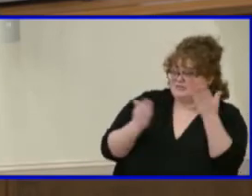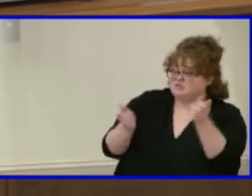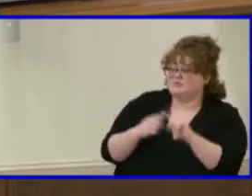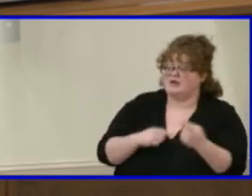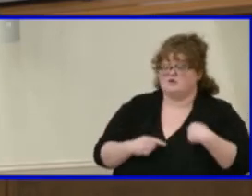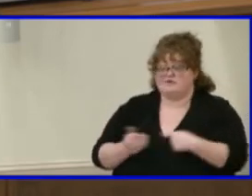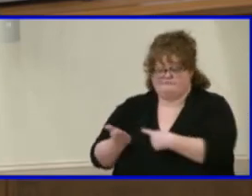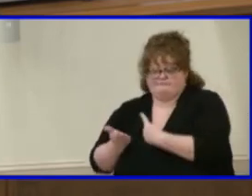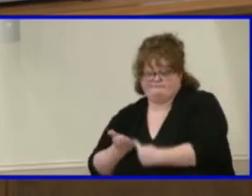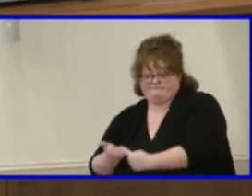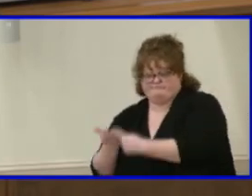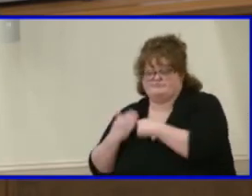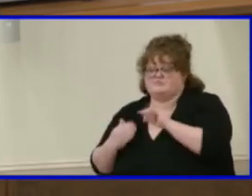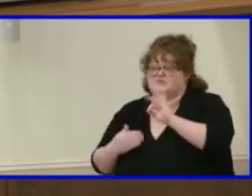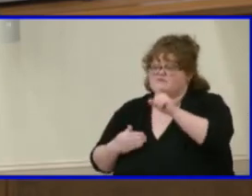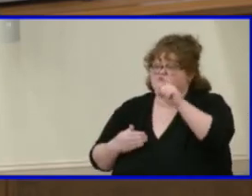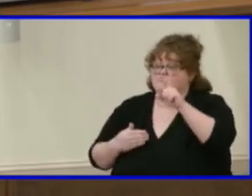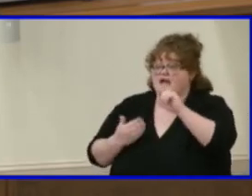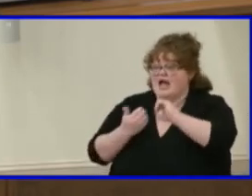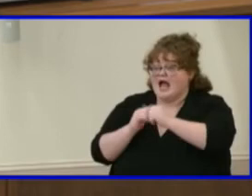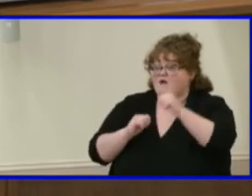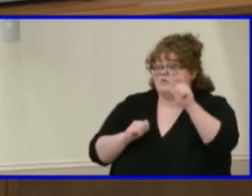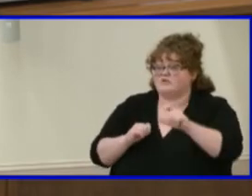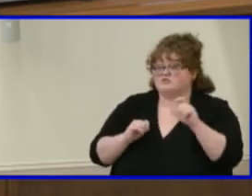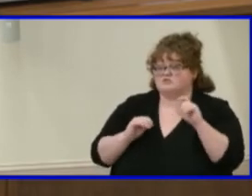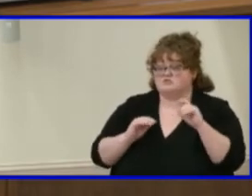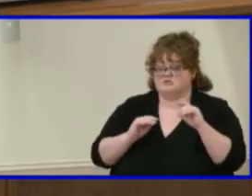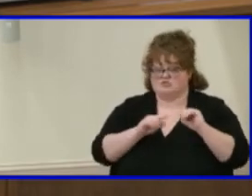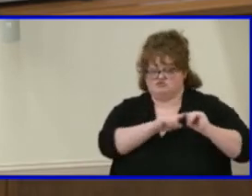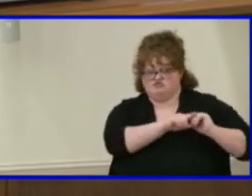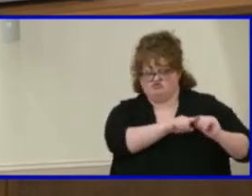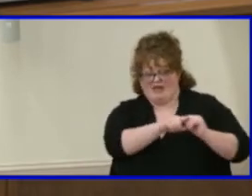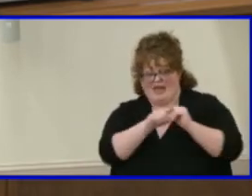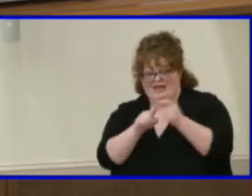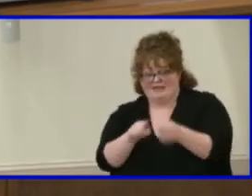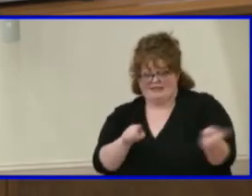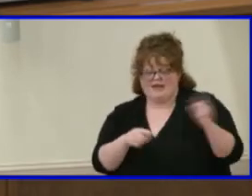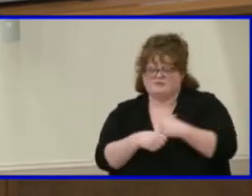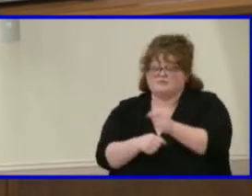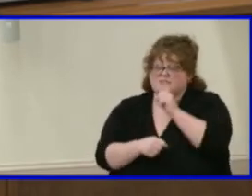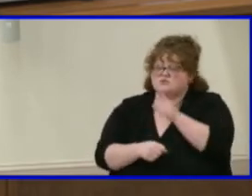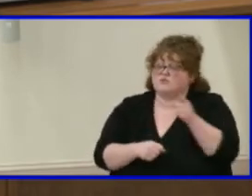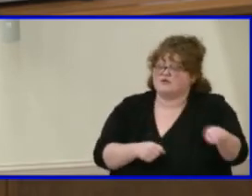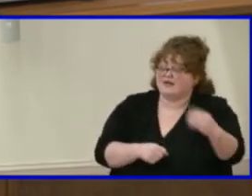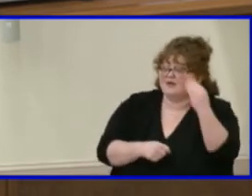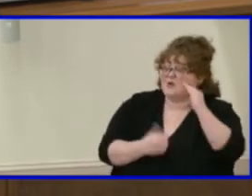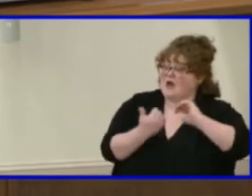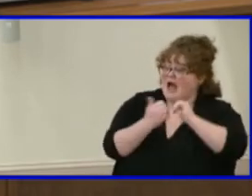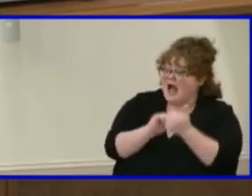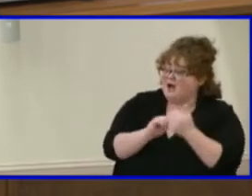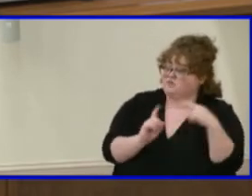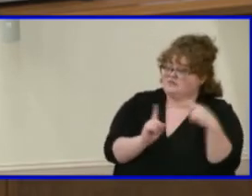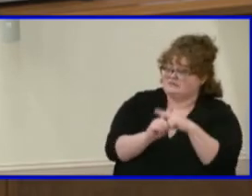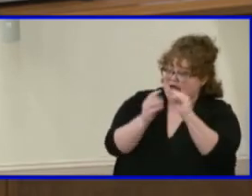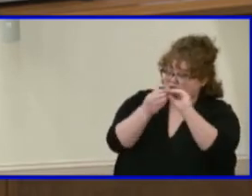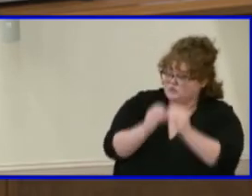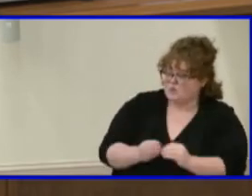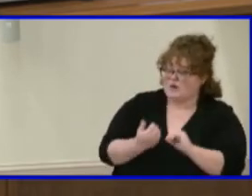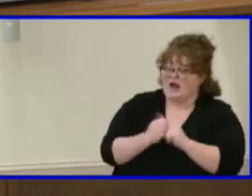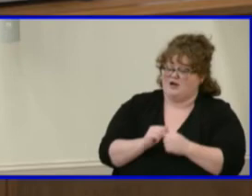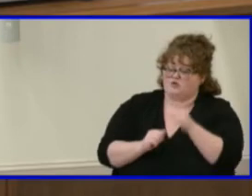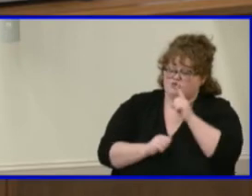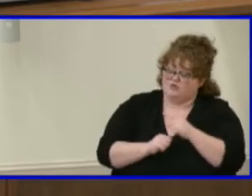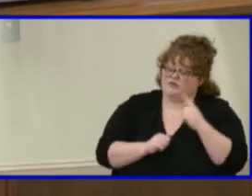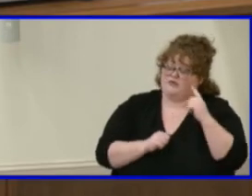in terms of, you know, what the components are that they're scoring and how to, you know, to really think through that process, because I